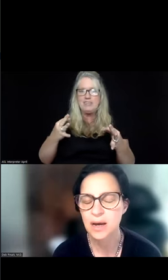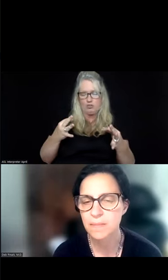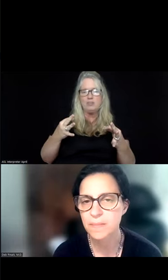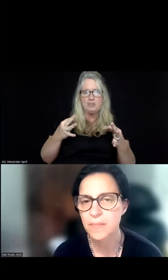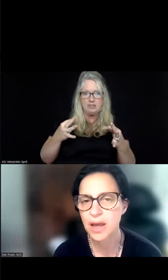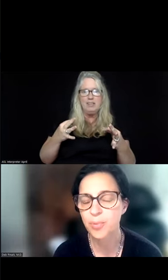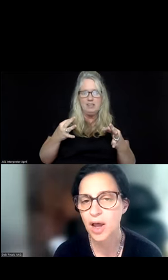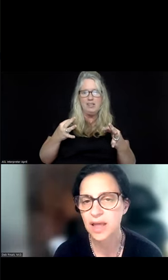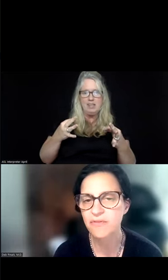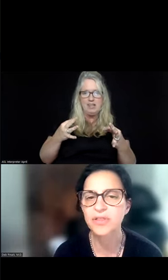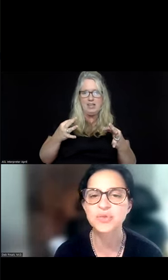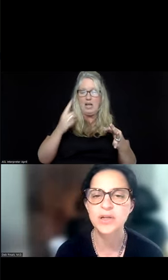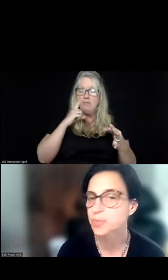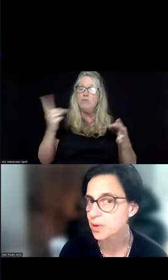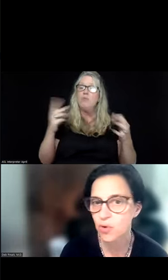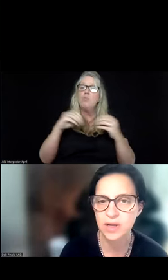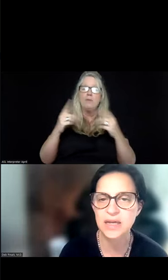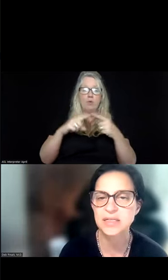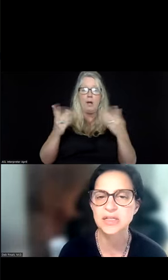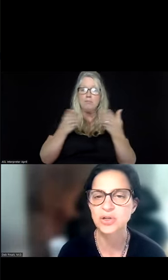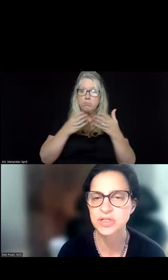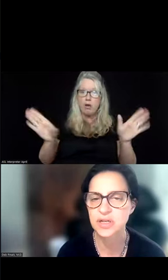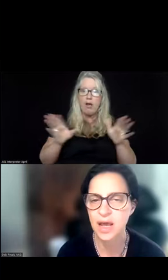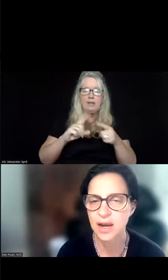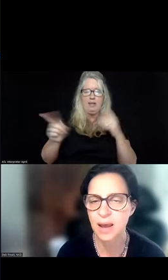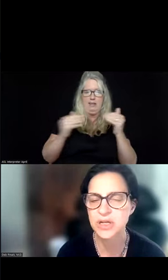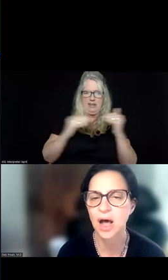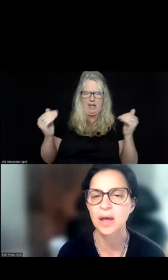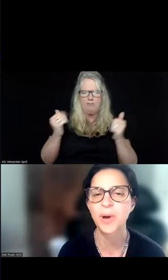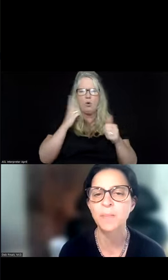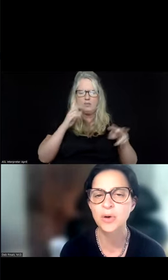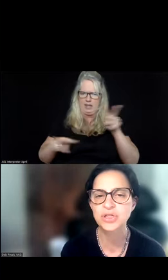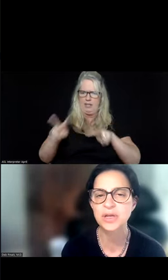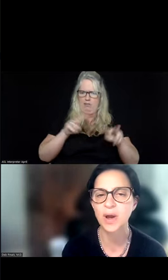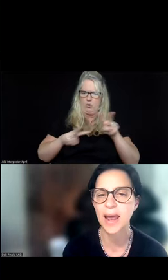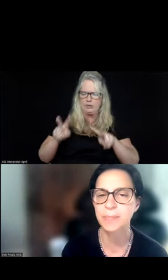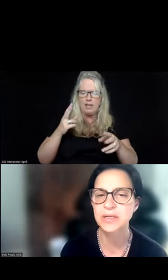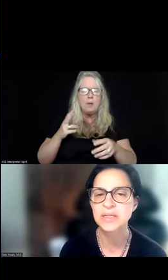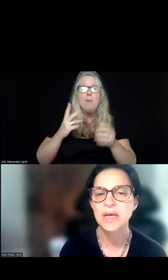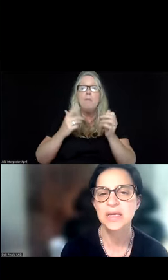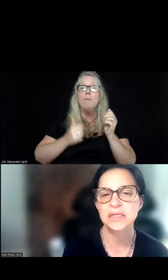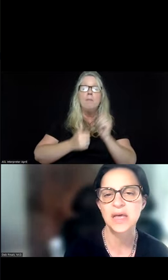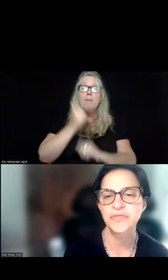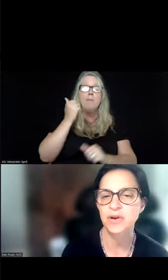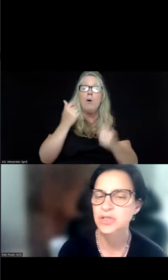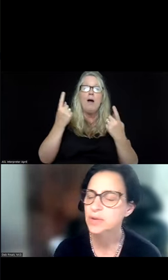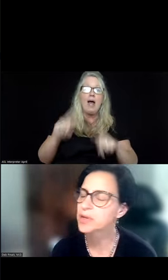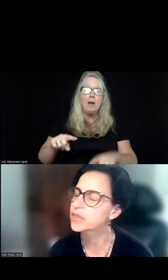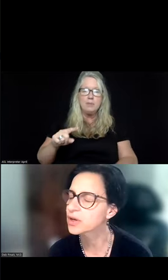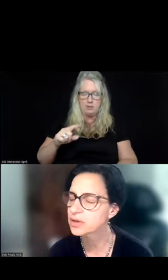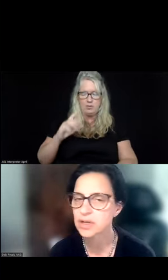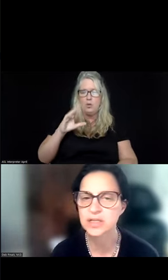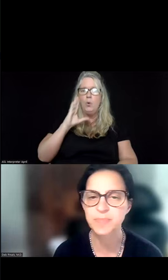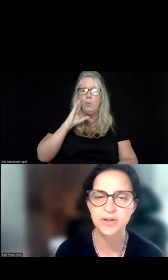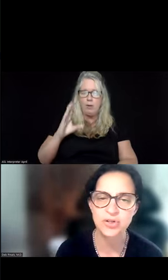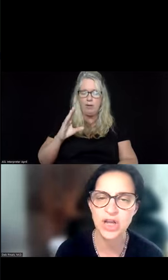a broad level. There's one Supreme Court case that's looked at EMTALA, but mostly what happens is that there is going to be